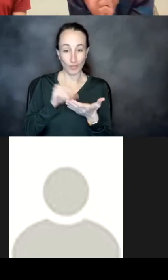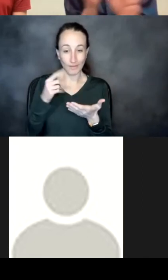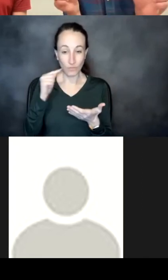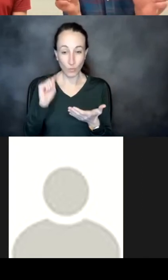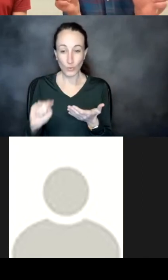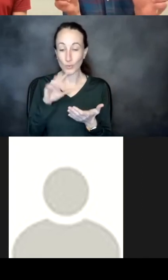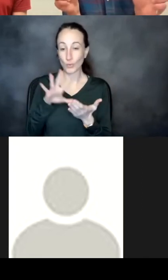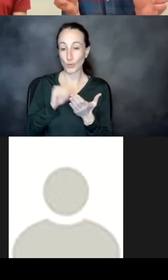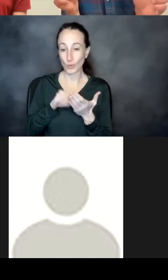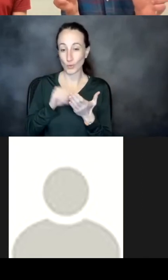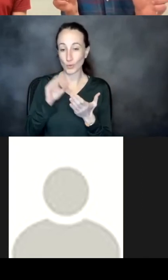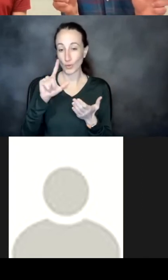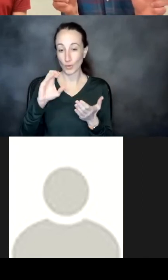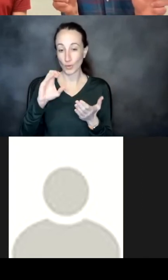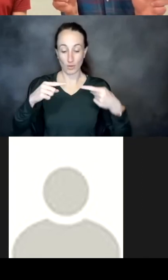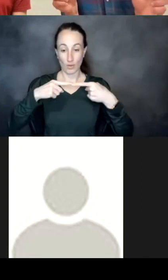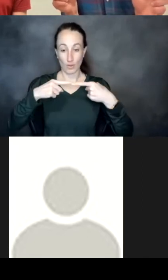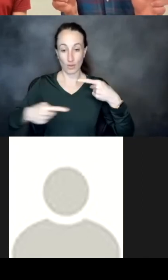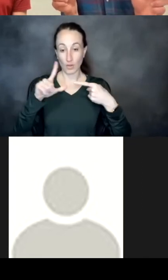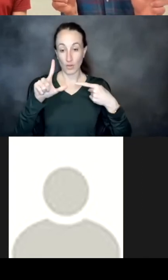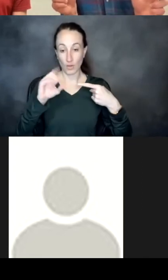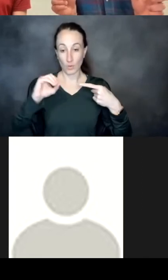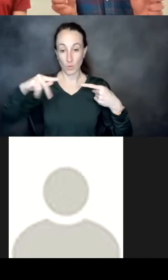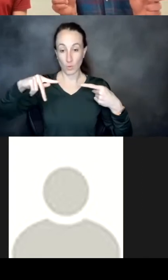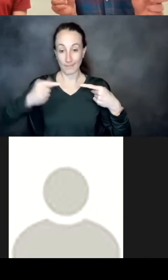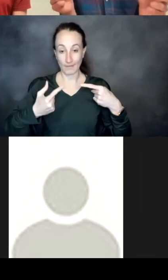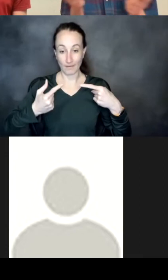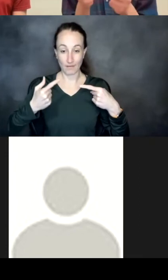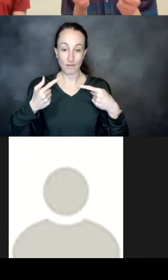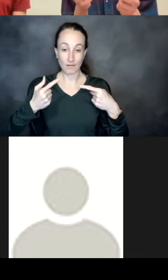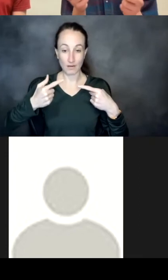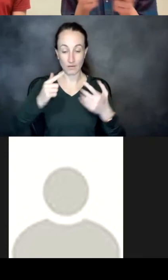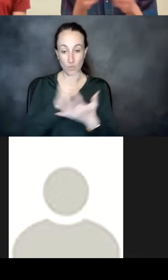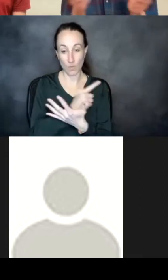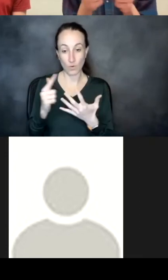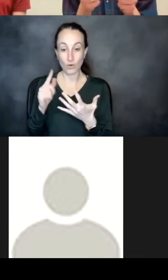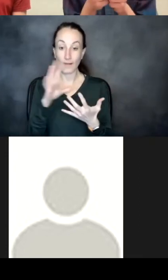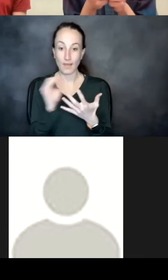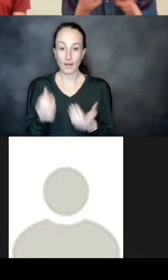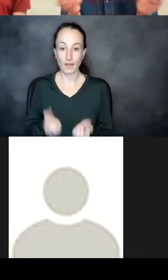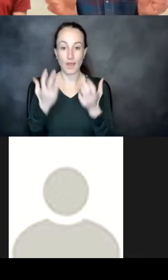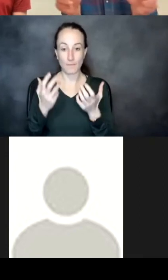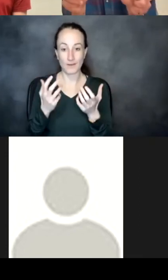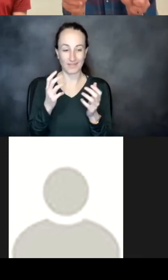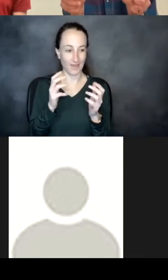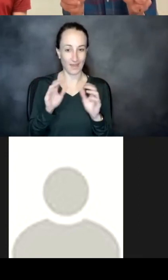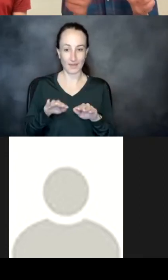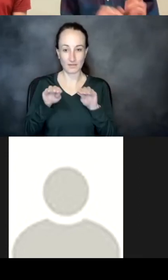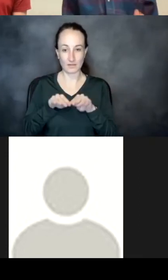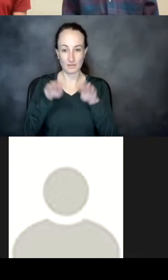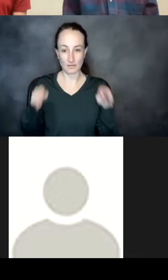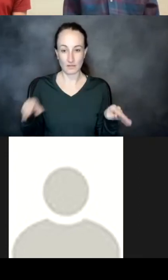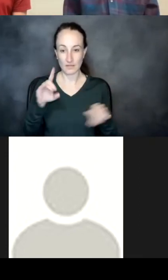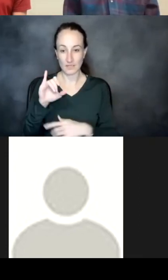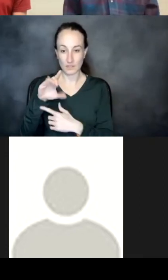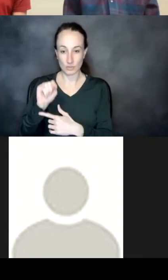learn the looping order as well as learn how like the distribution of how many residues to connect these chunks with